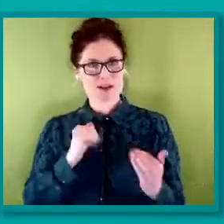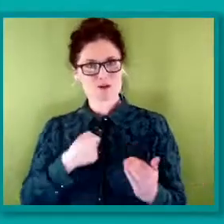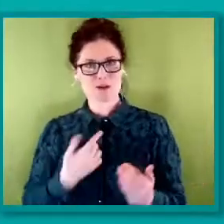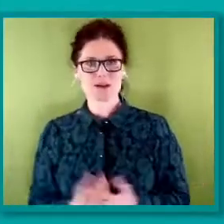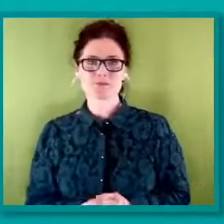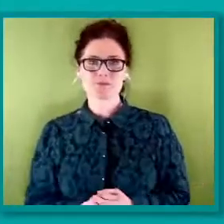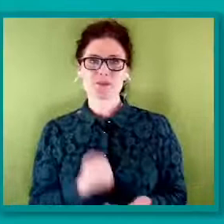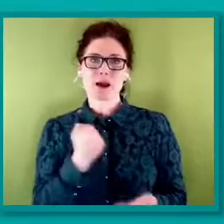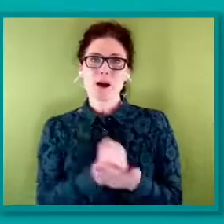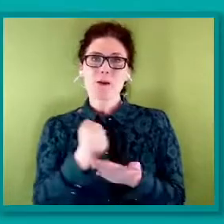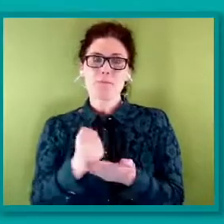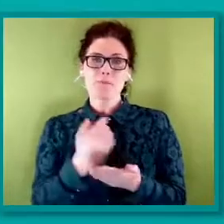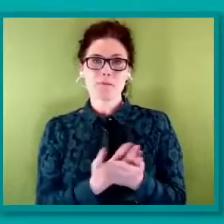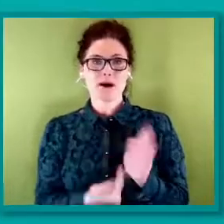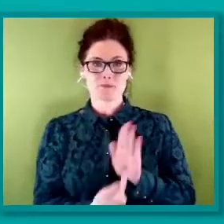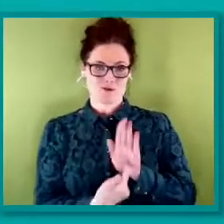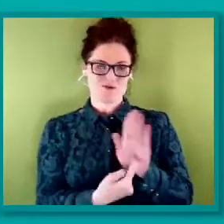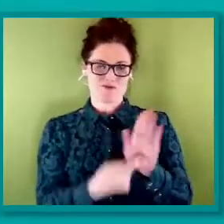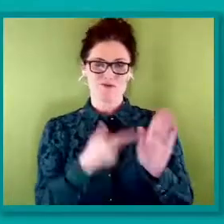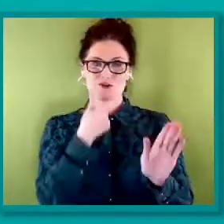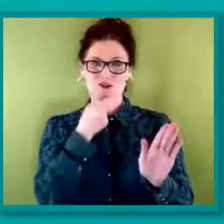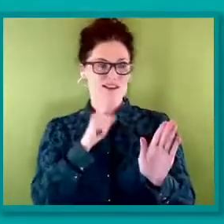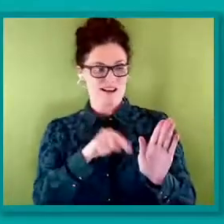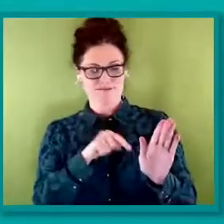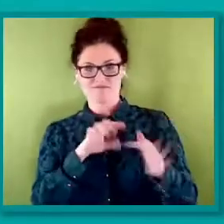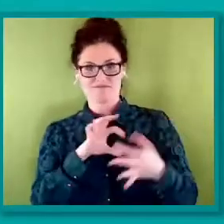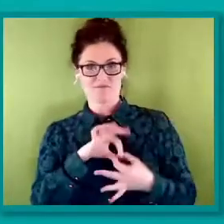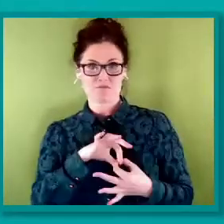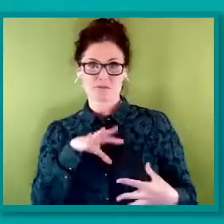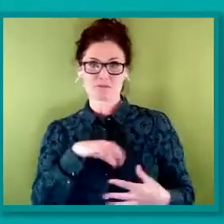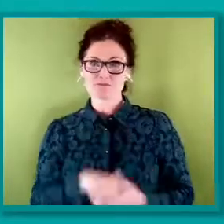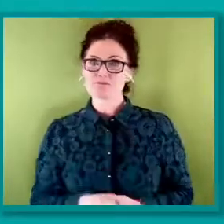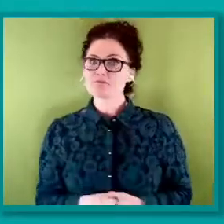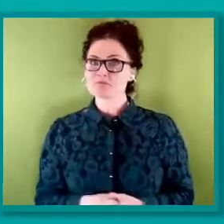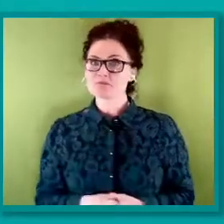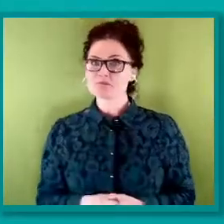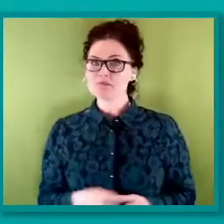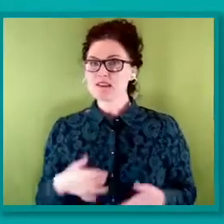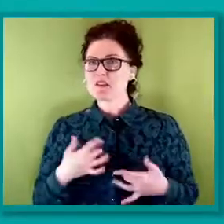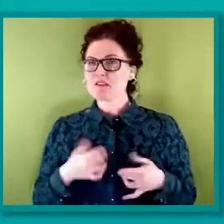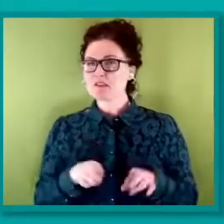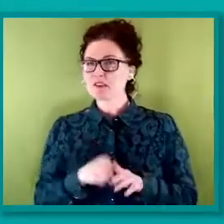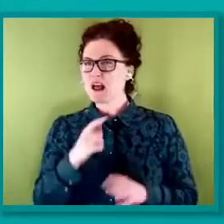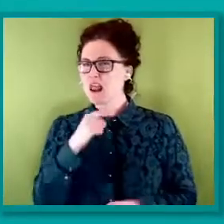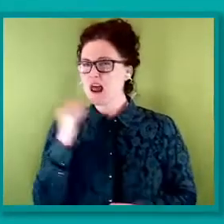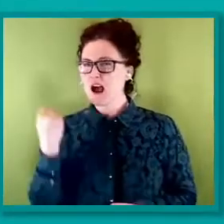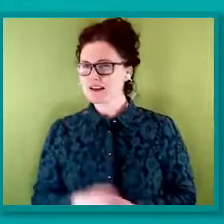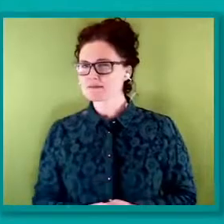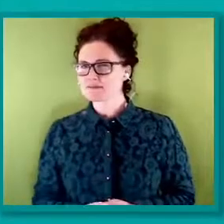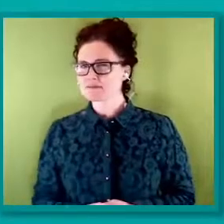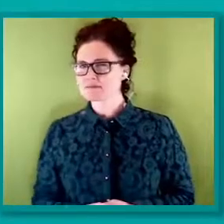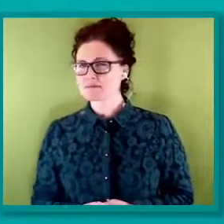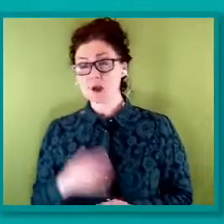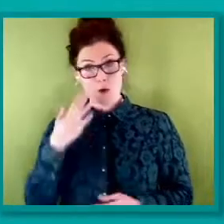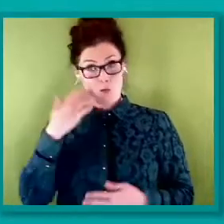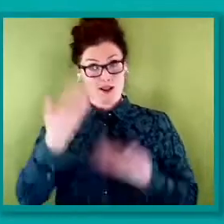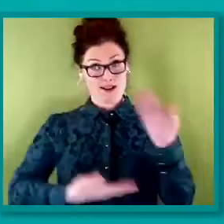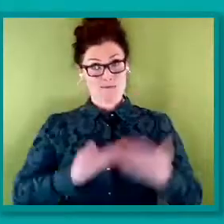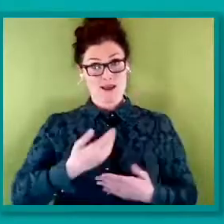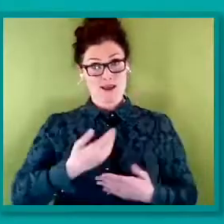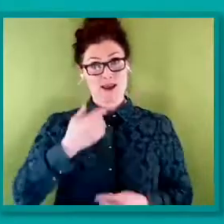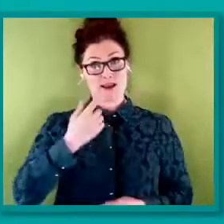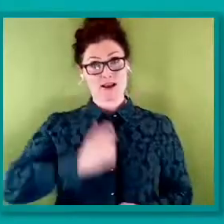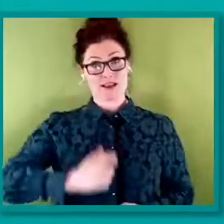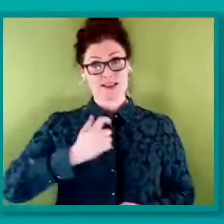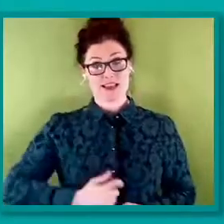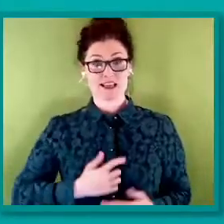that I don't identify with. It feels like a lie. Whether I take the time to explain my identity or just suck it up and stay silent